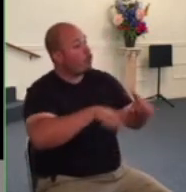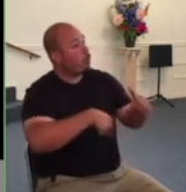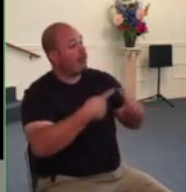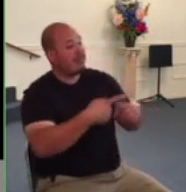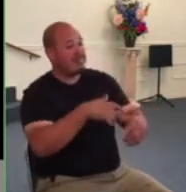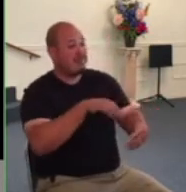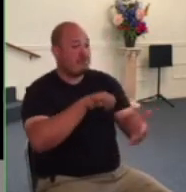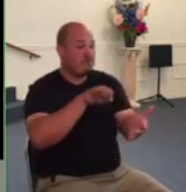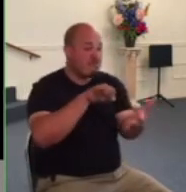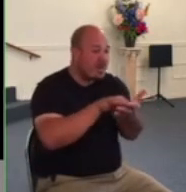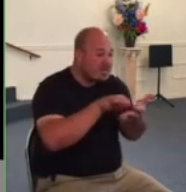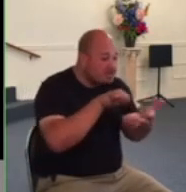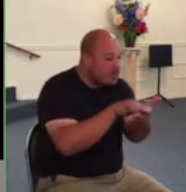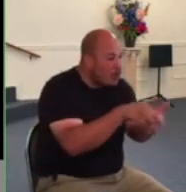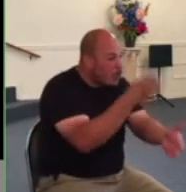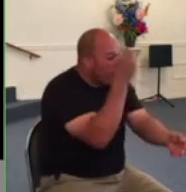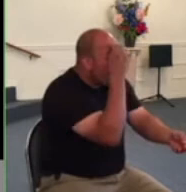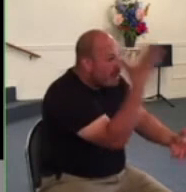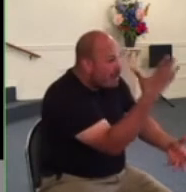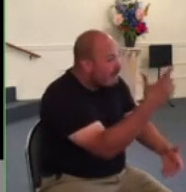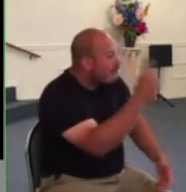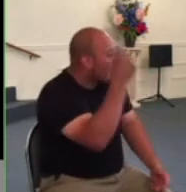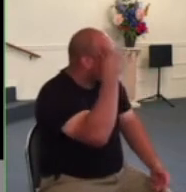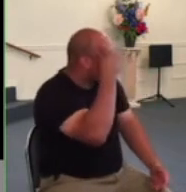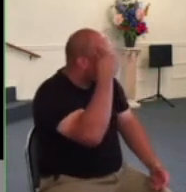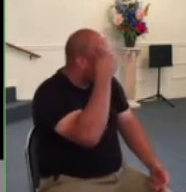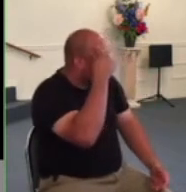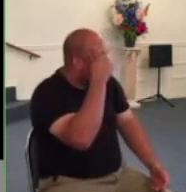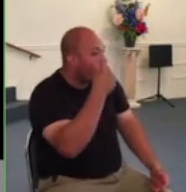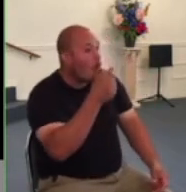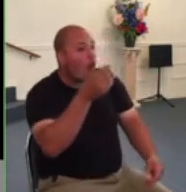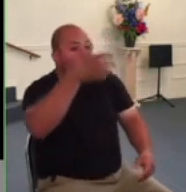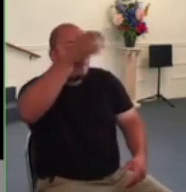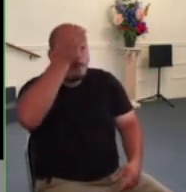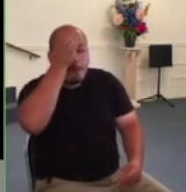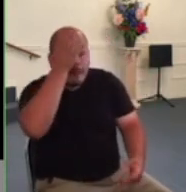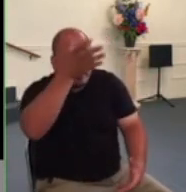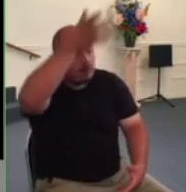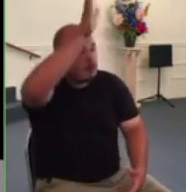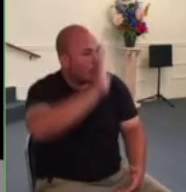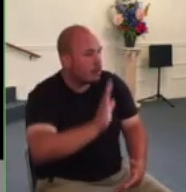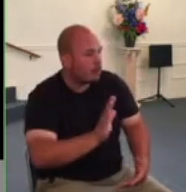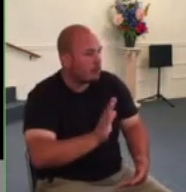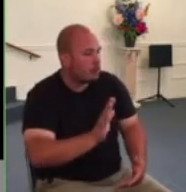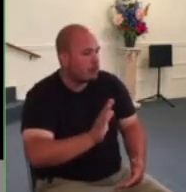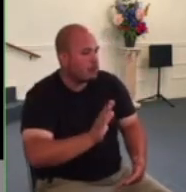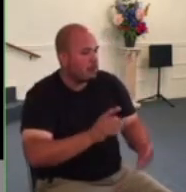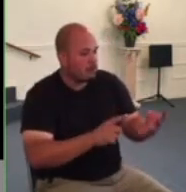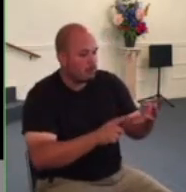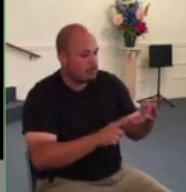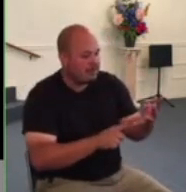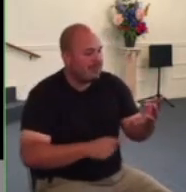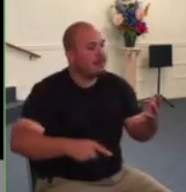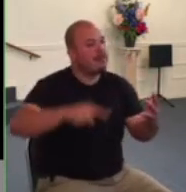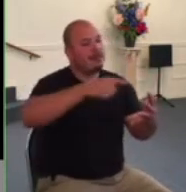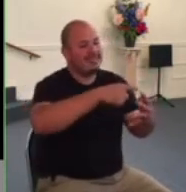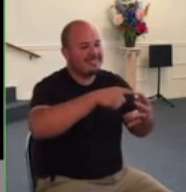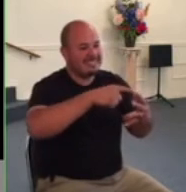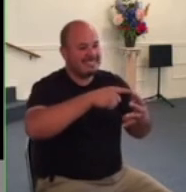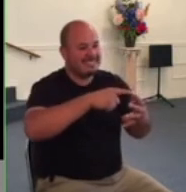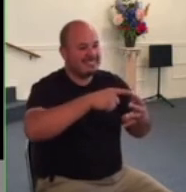government and obey god we go back to number one we must always obey god